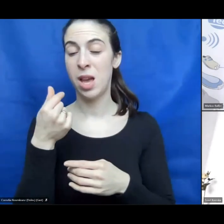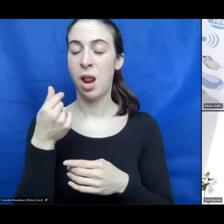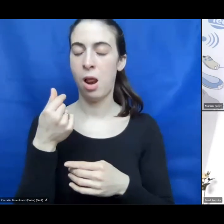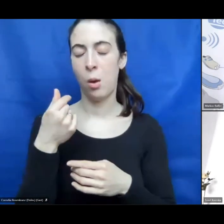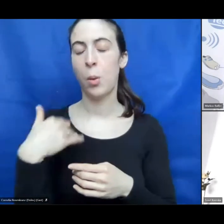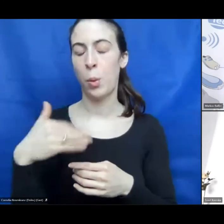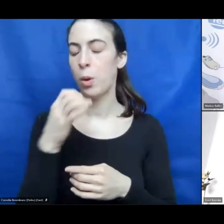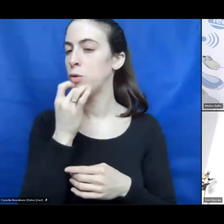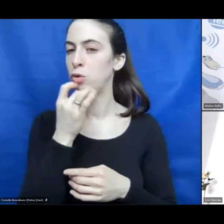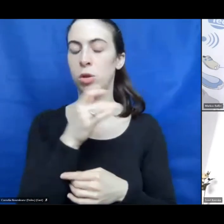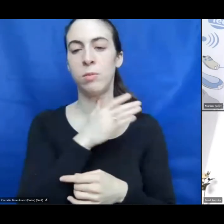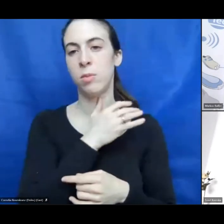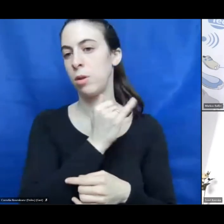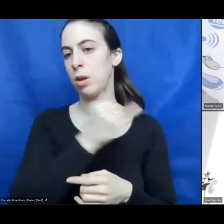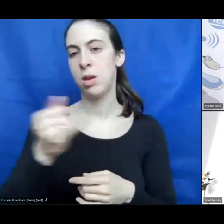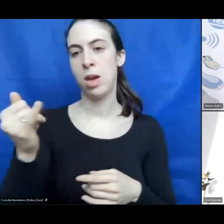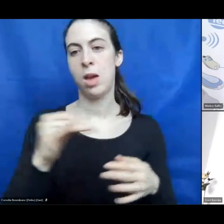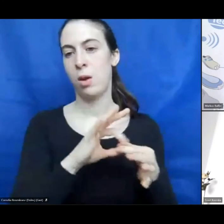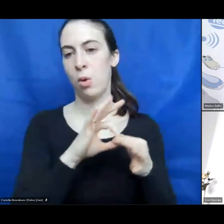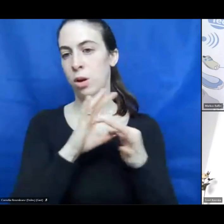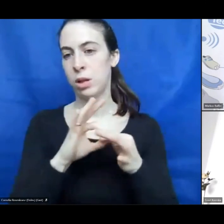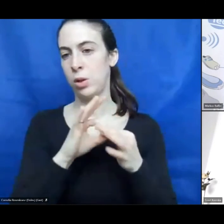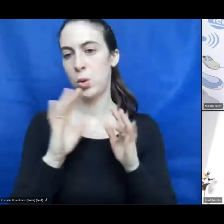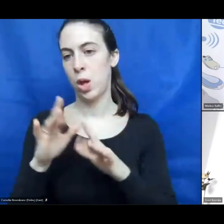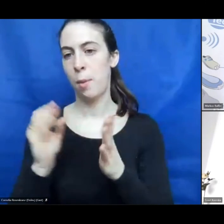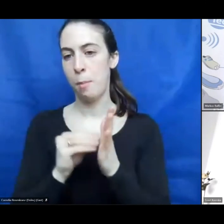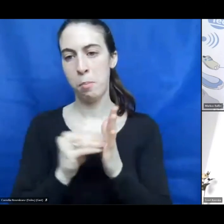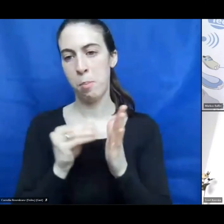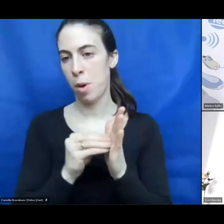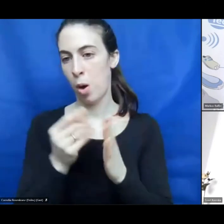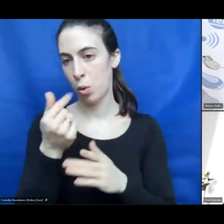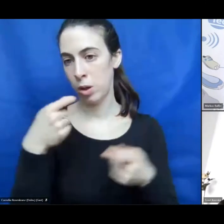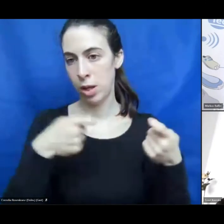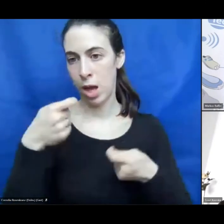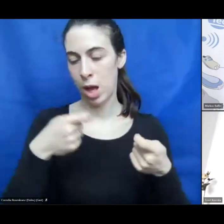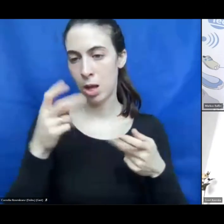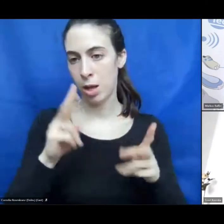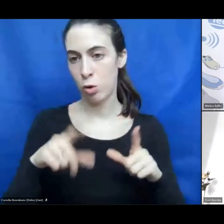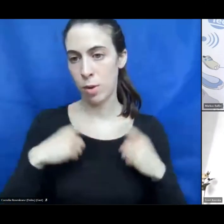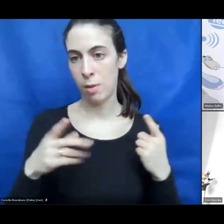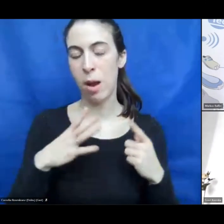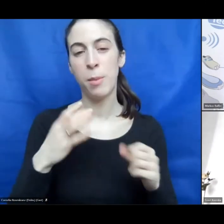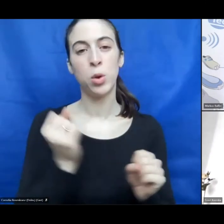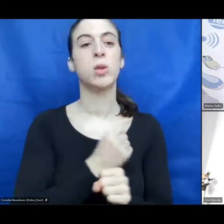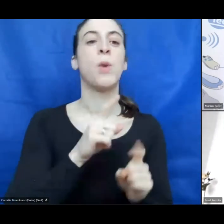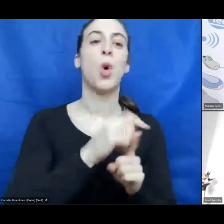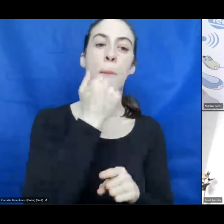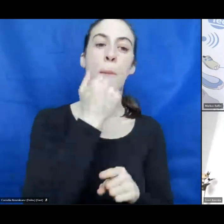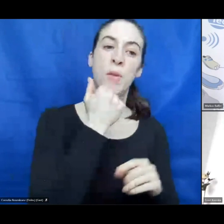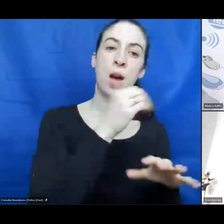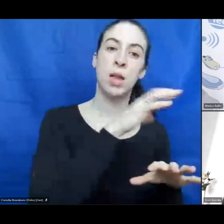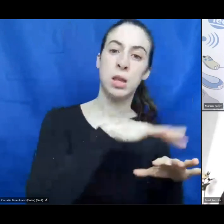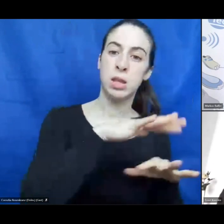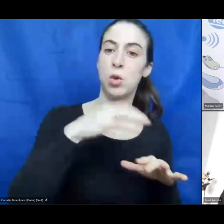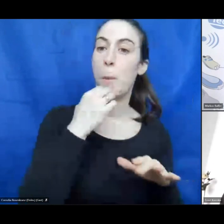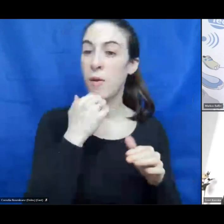every organization needs money to survive. And maybe also there should be the private sector and partner